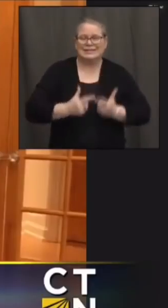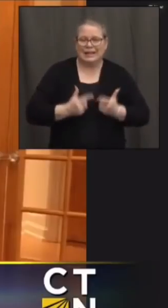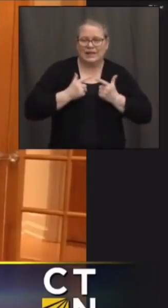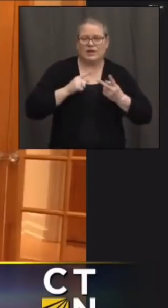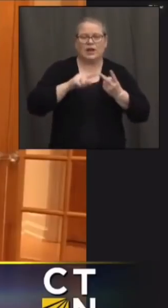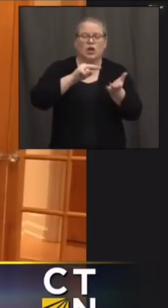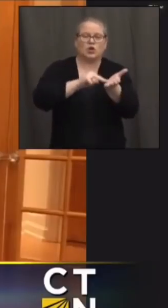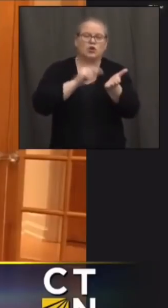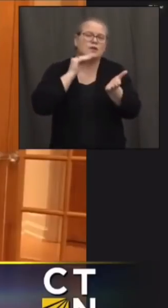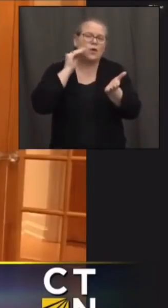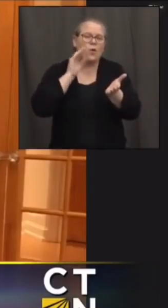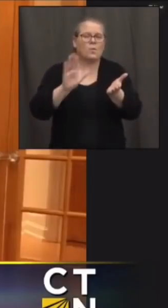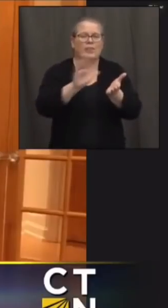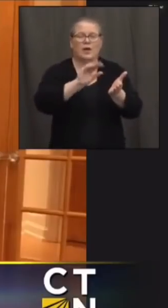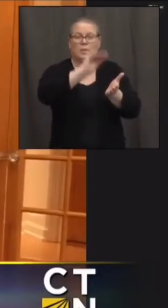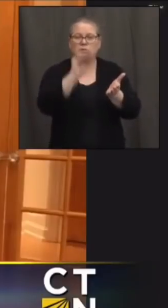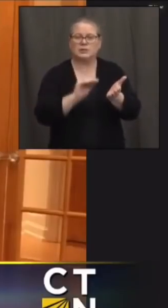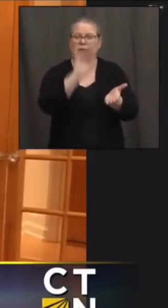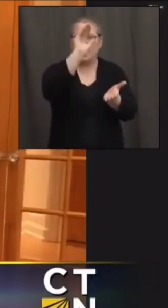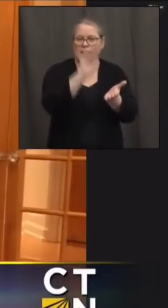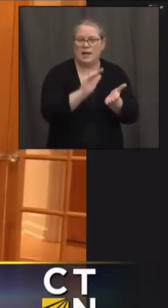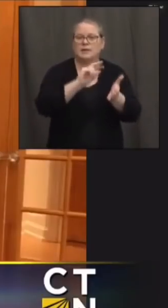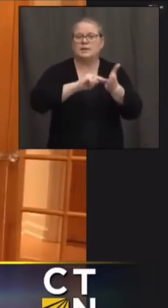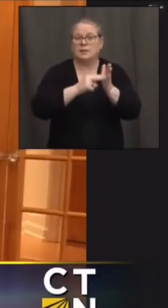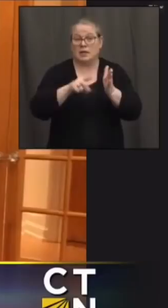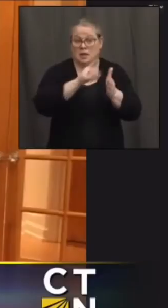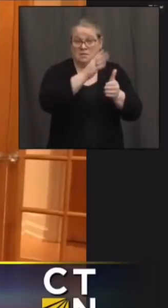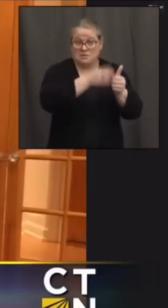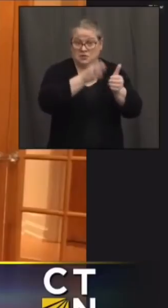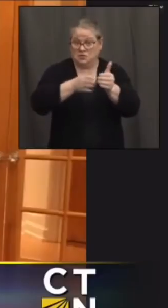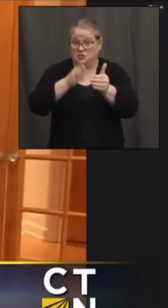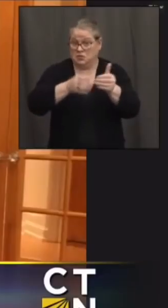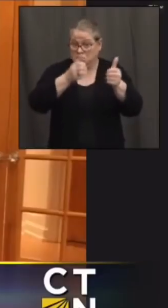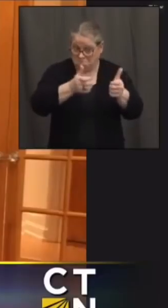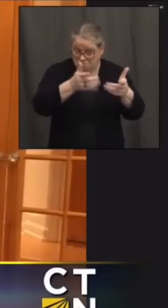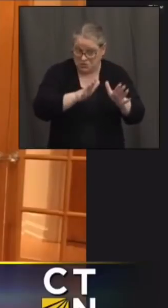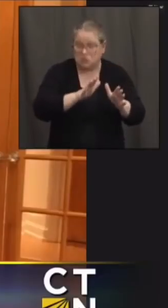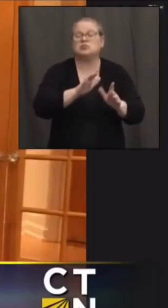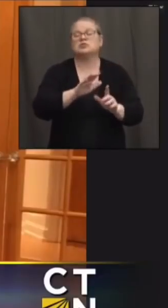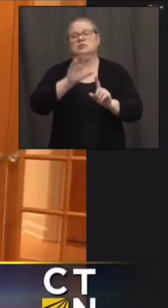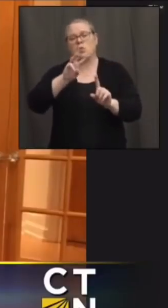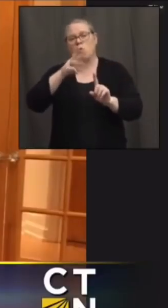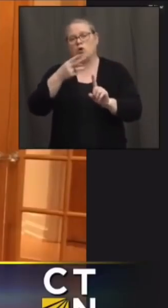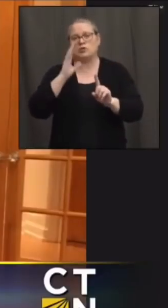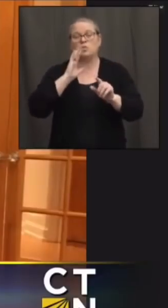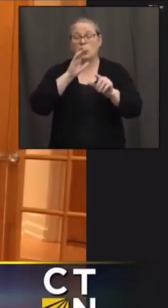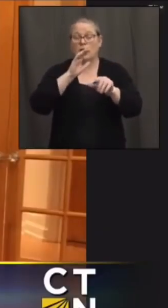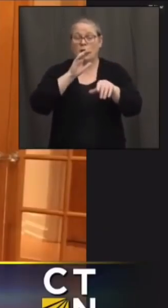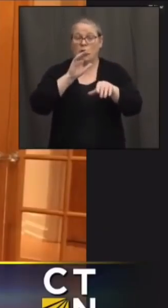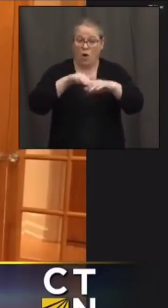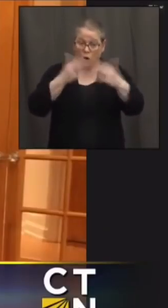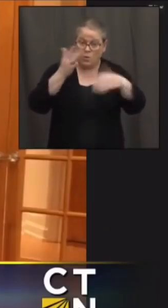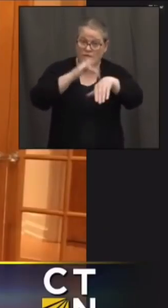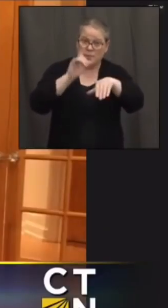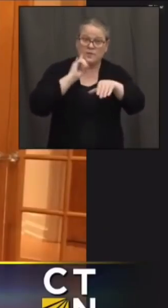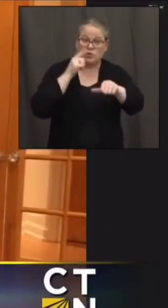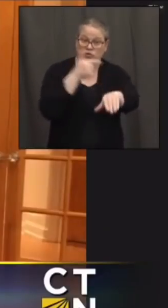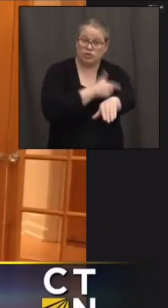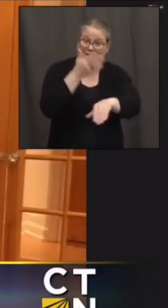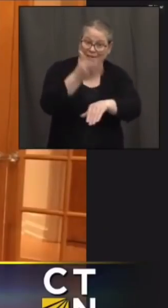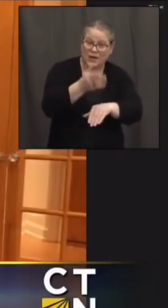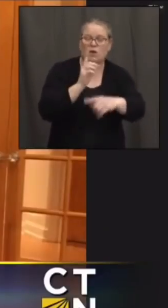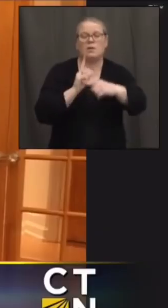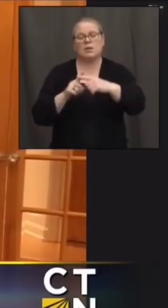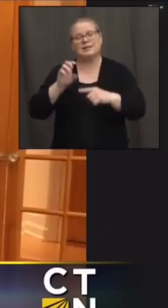to do so they'll have capacity sooner and then cvs will be calling behind them as well and then also i should for